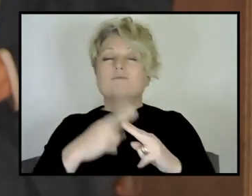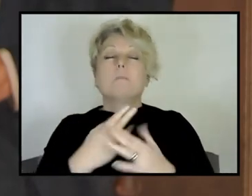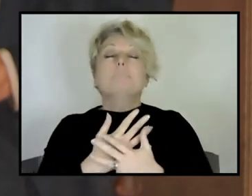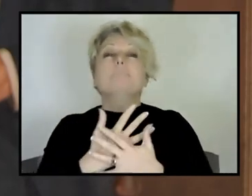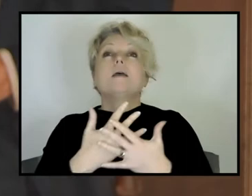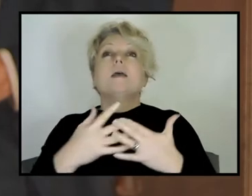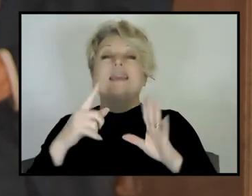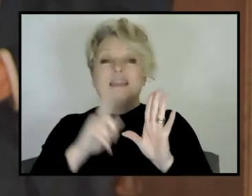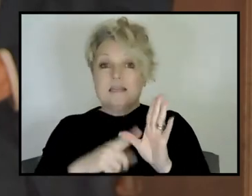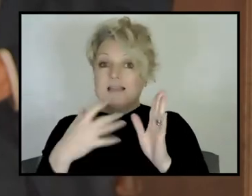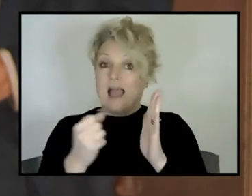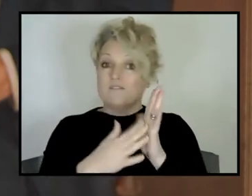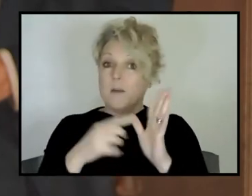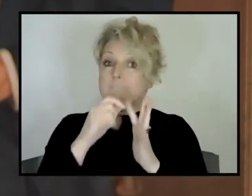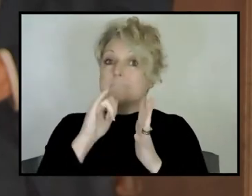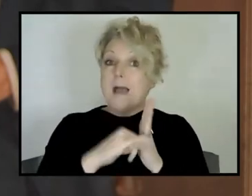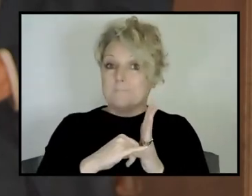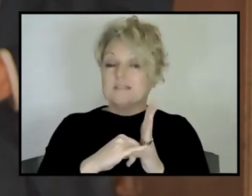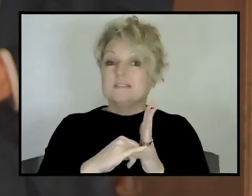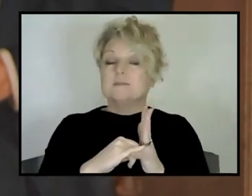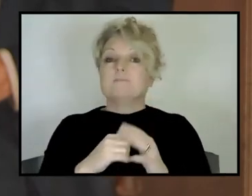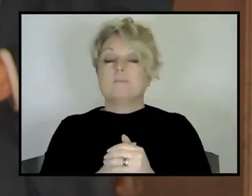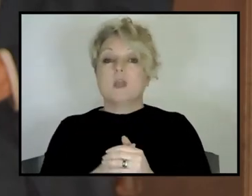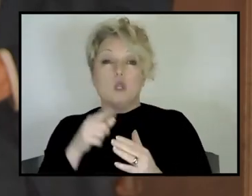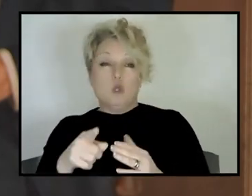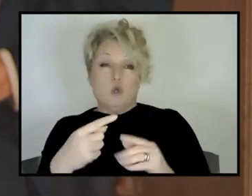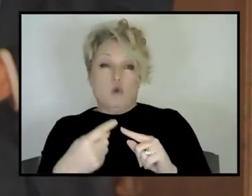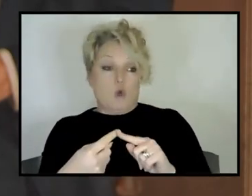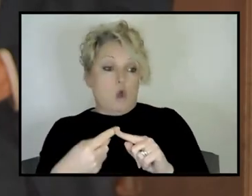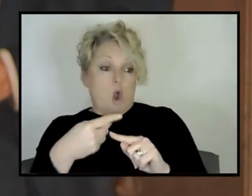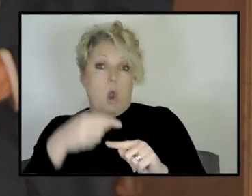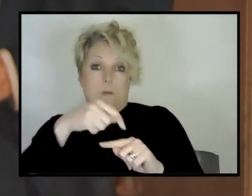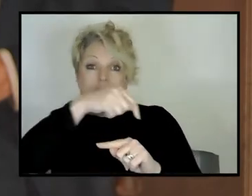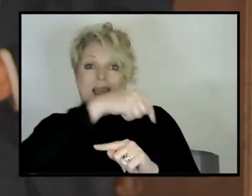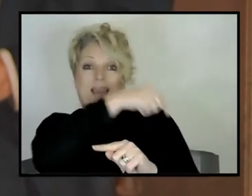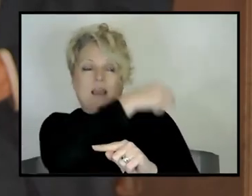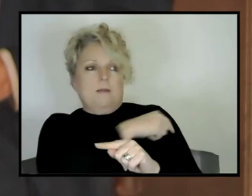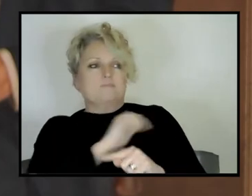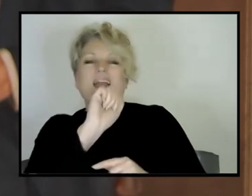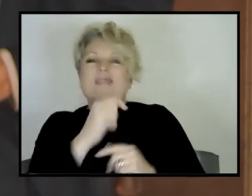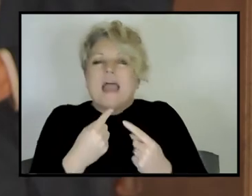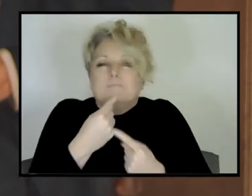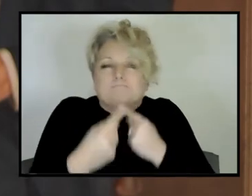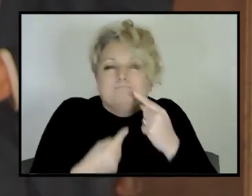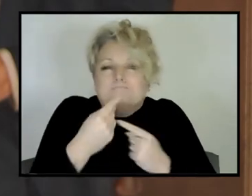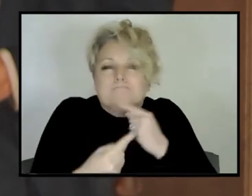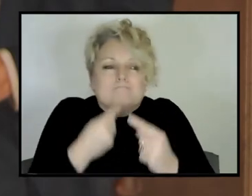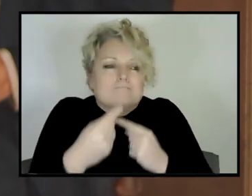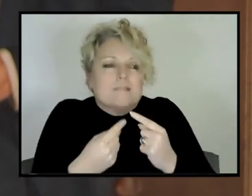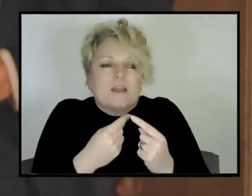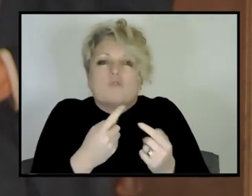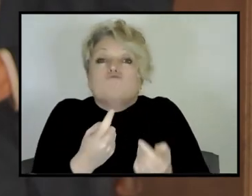the literature and, and look at the, um, descriptions of rocks from 100 years ago, 50 years ago, 20 years ago, 10 years ago,